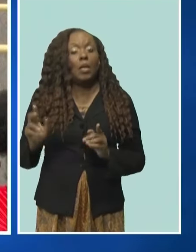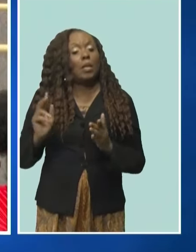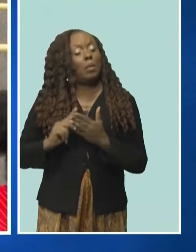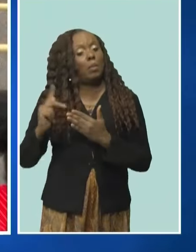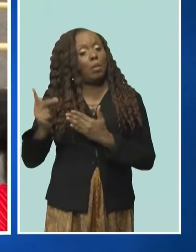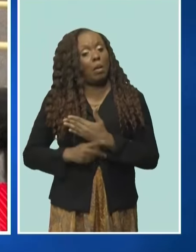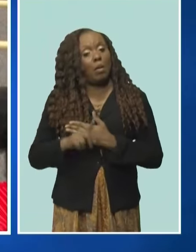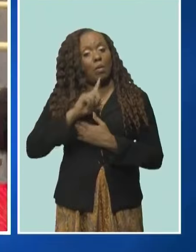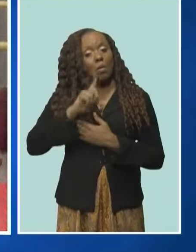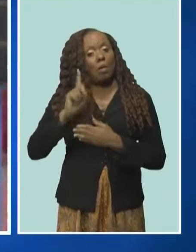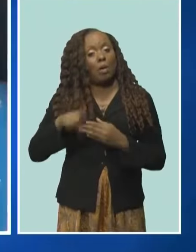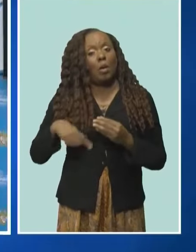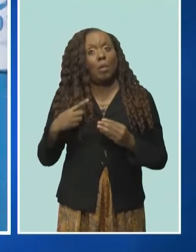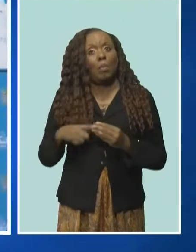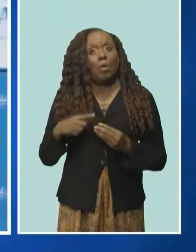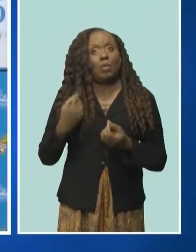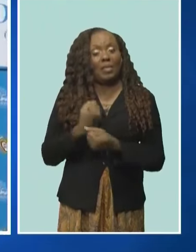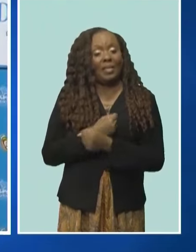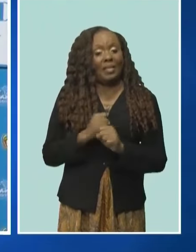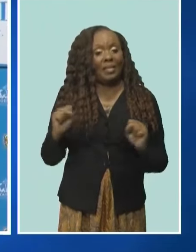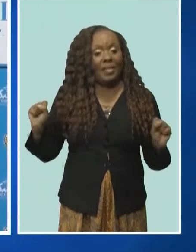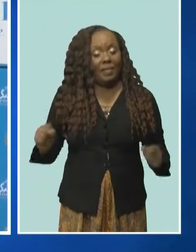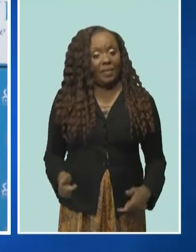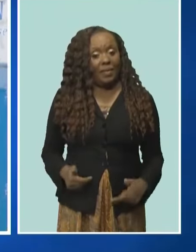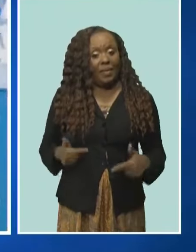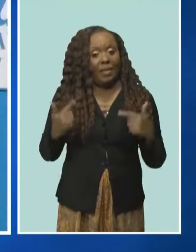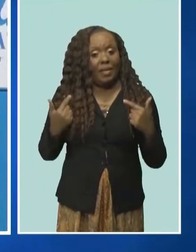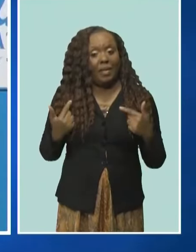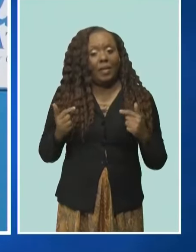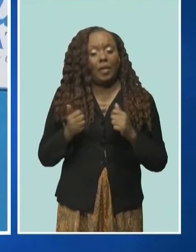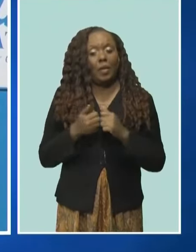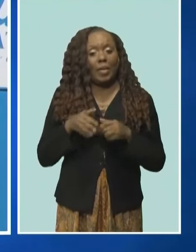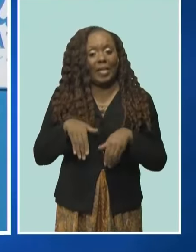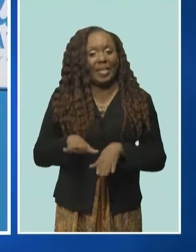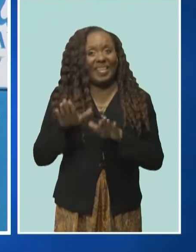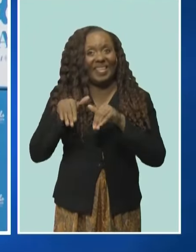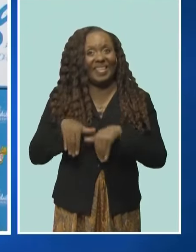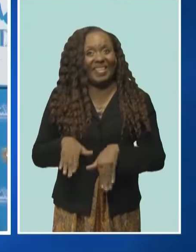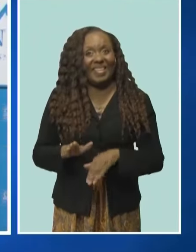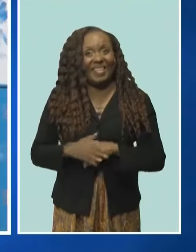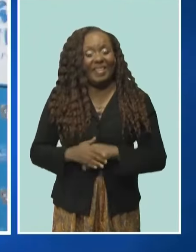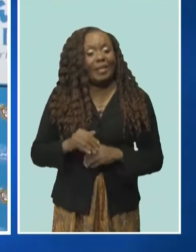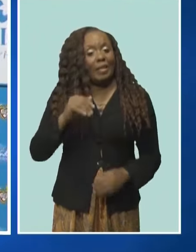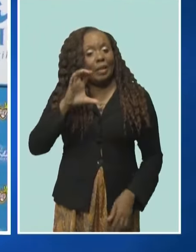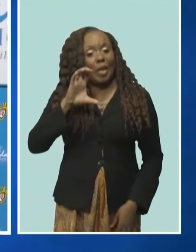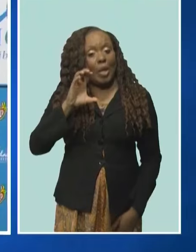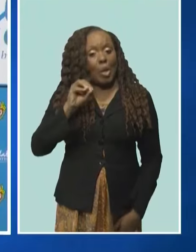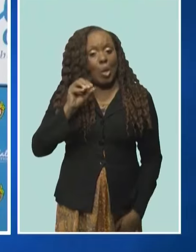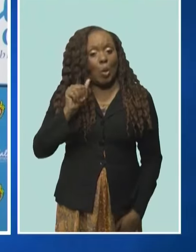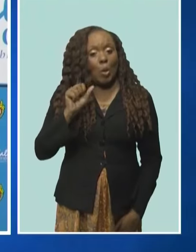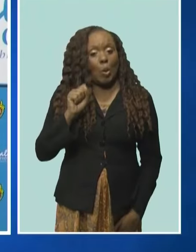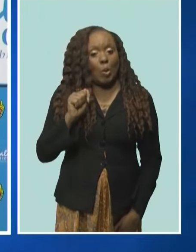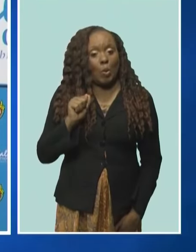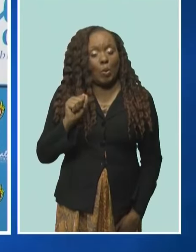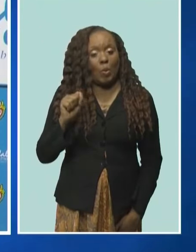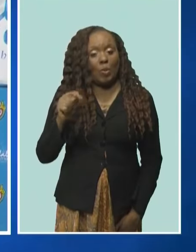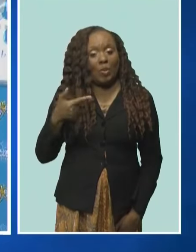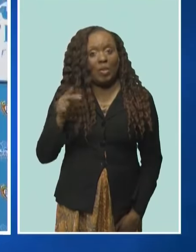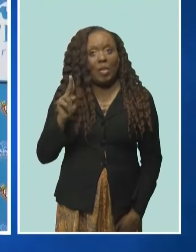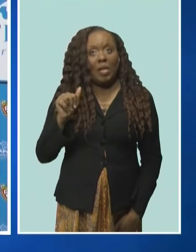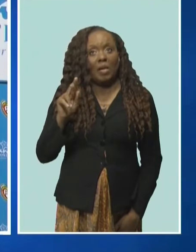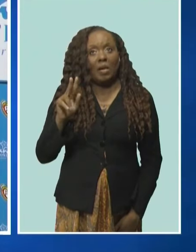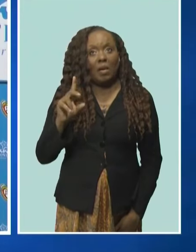of life at sea training at the Barbados Coast Guard ship, where participants jumped off a 20-foot pier